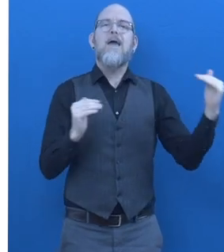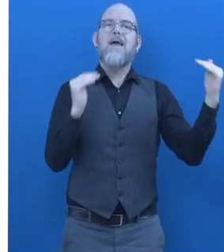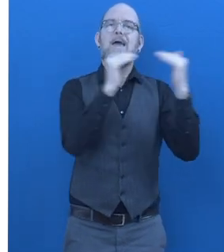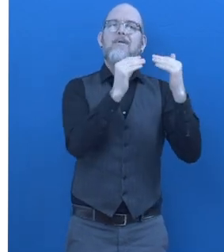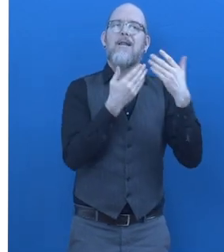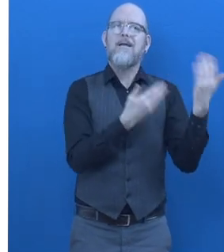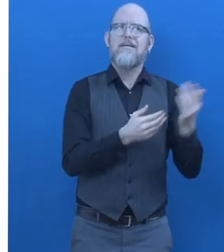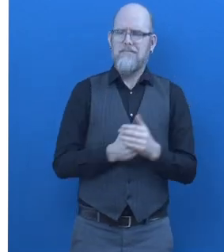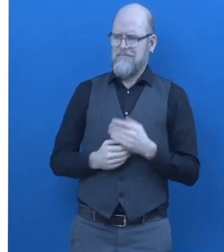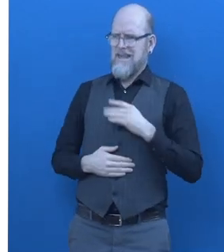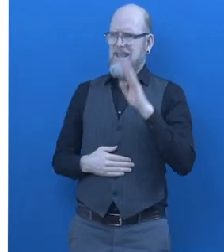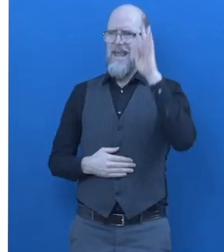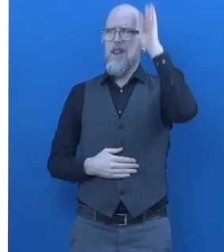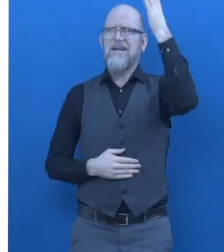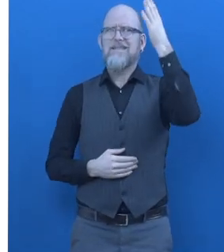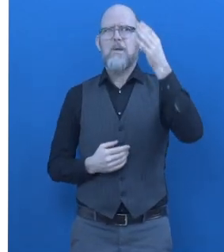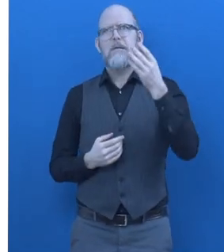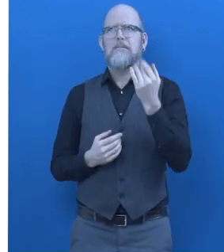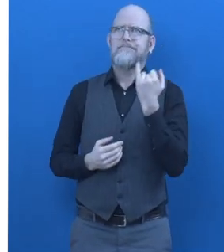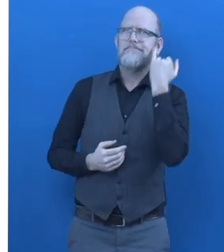unique and innovative about MicroLink?